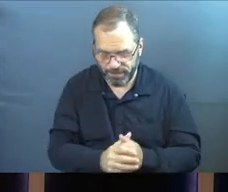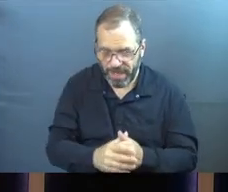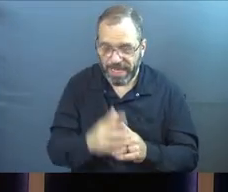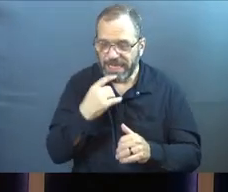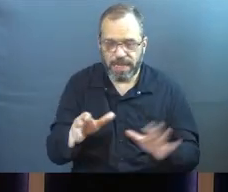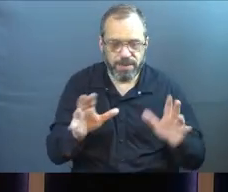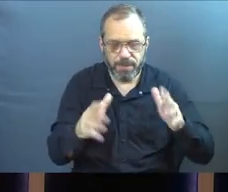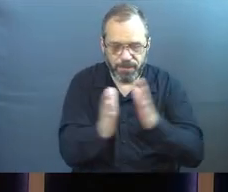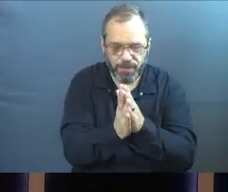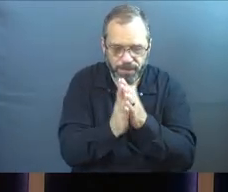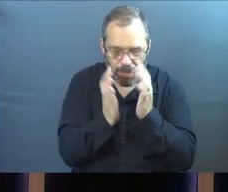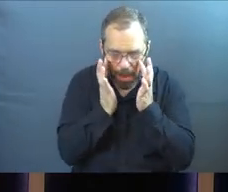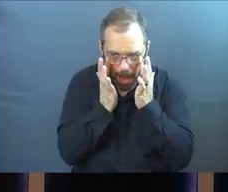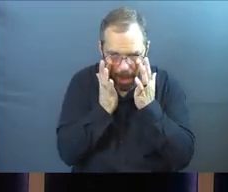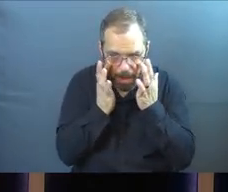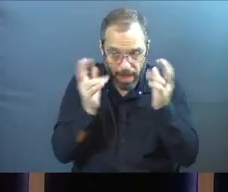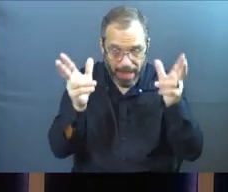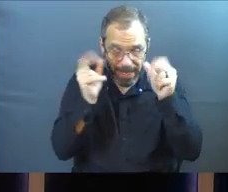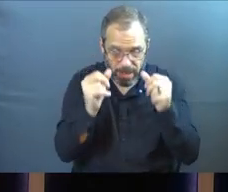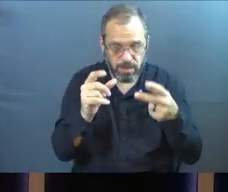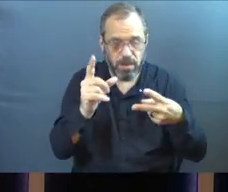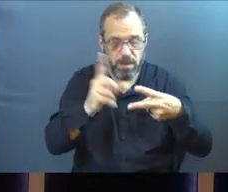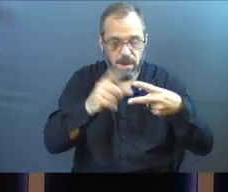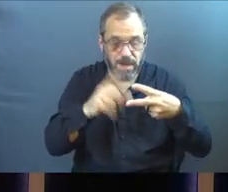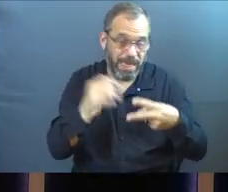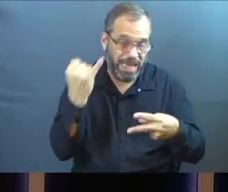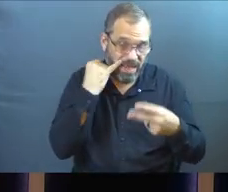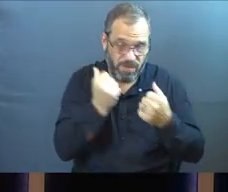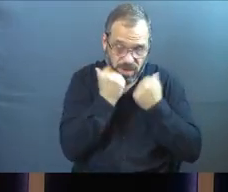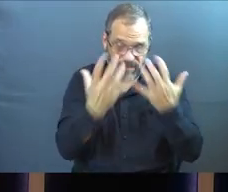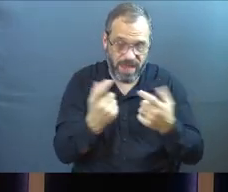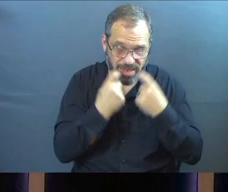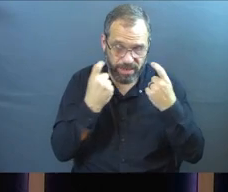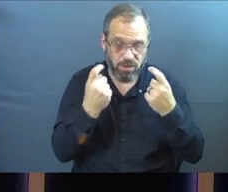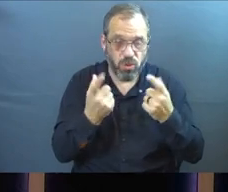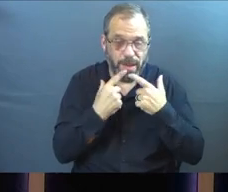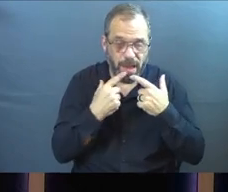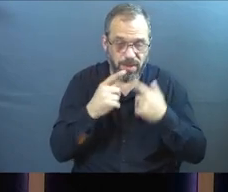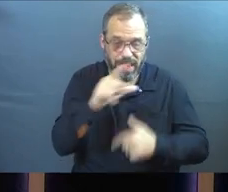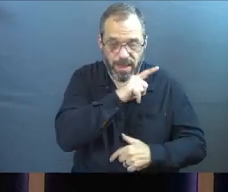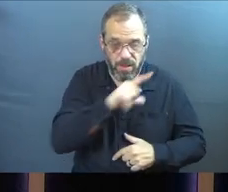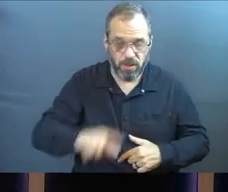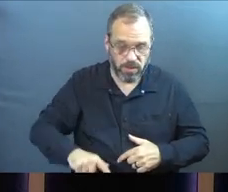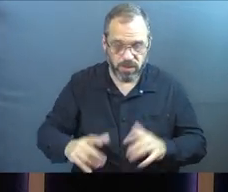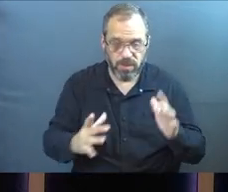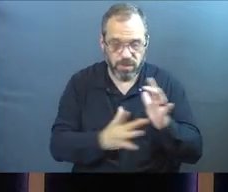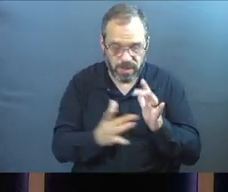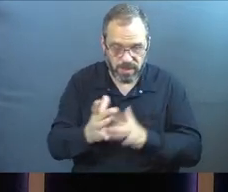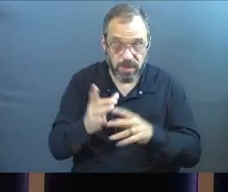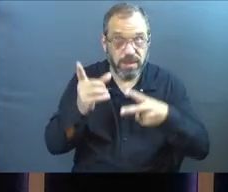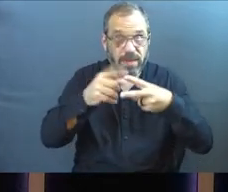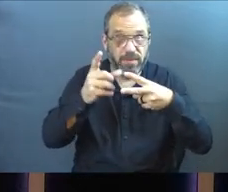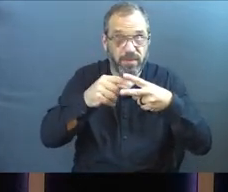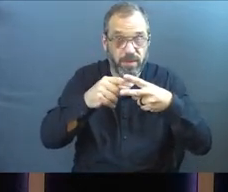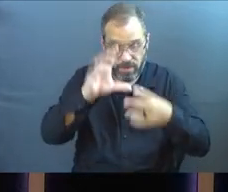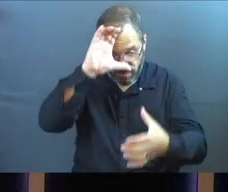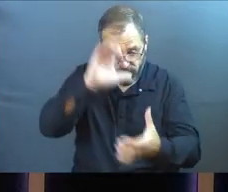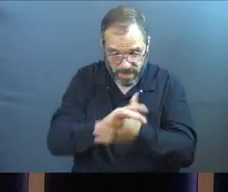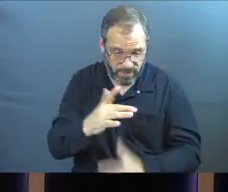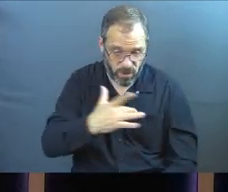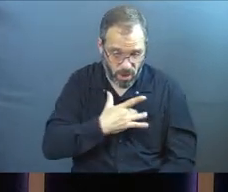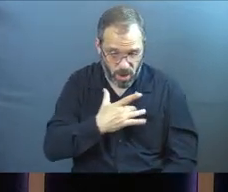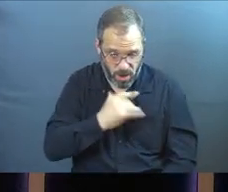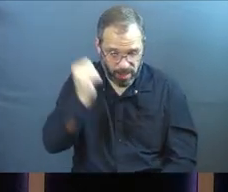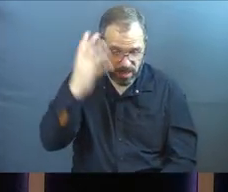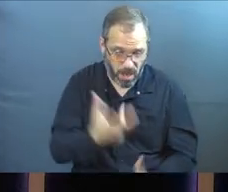It says, hear these two steps. It says, if you confess with your mouth that Jesus is Lord, step one, if you believe in your